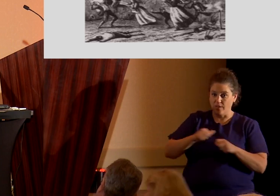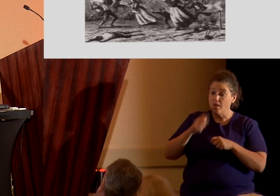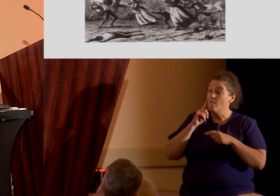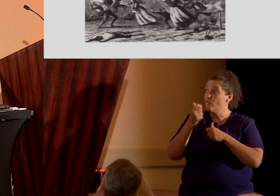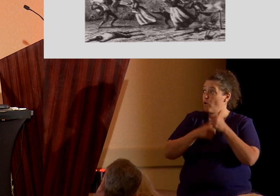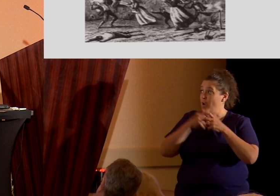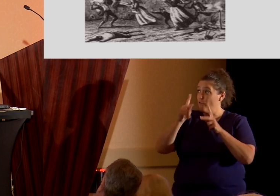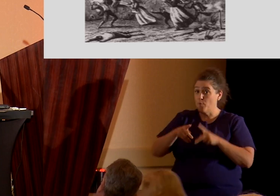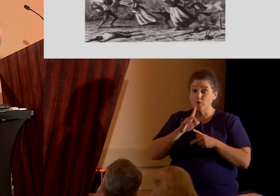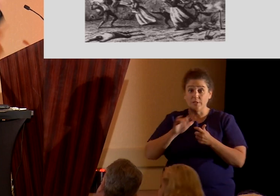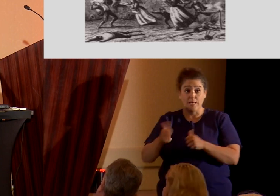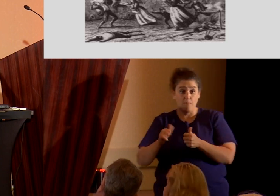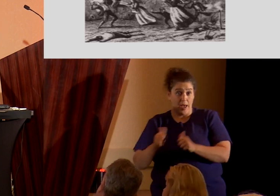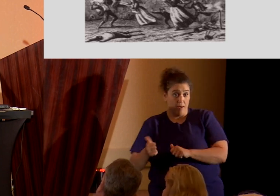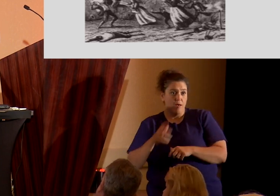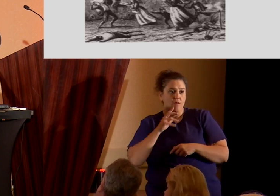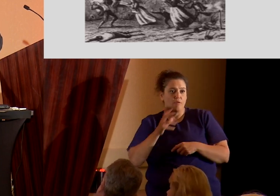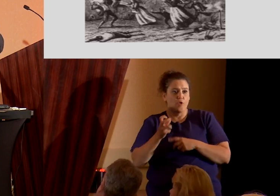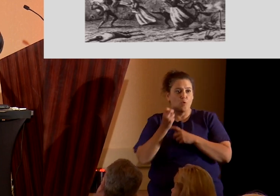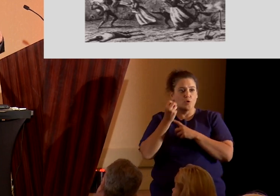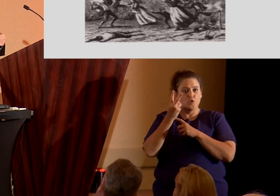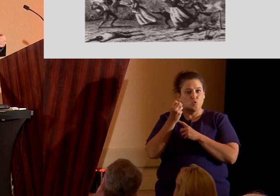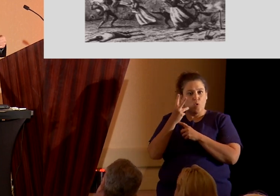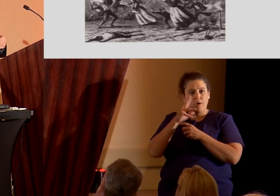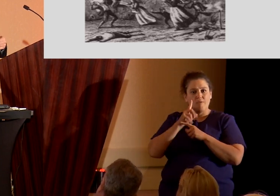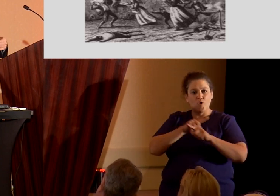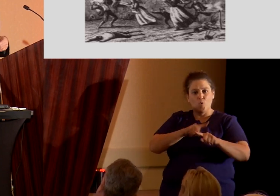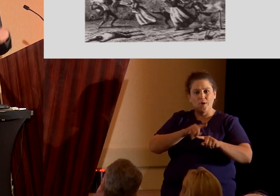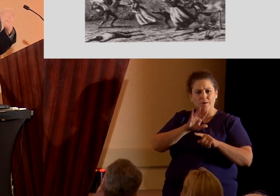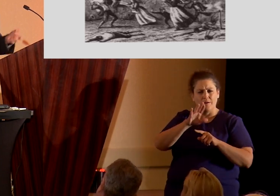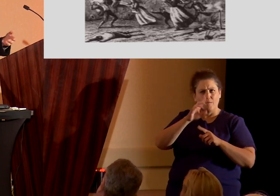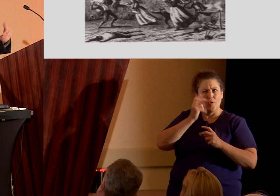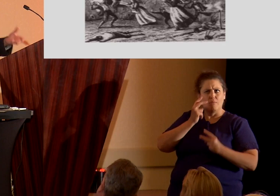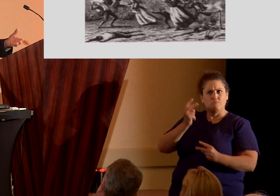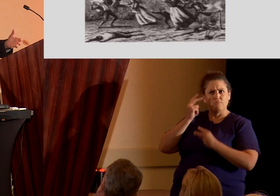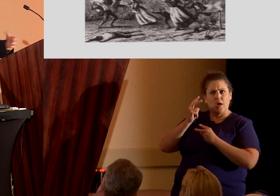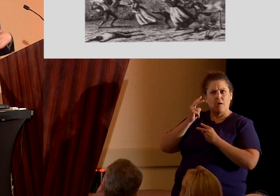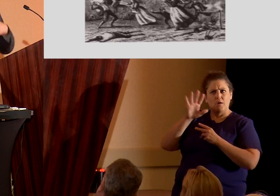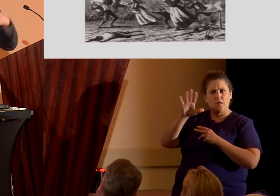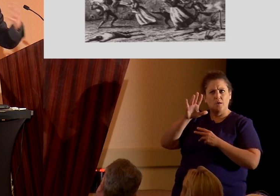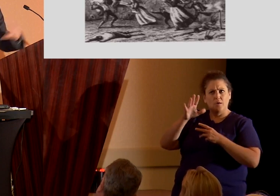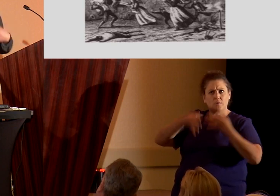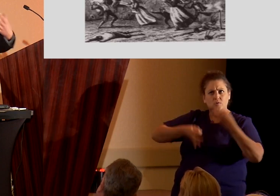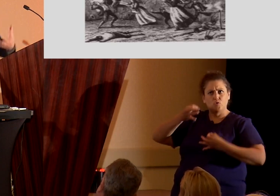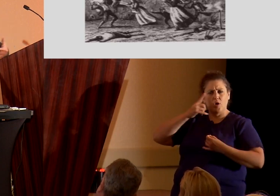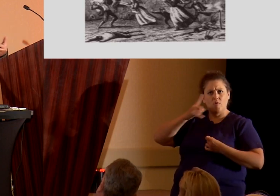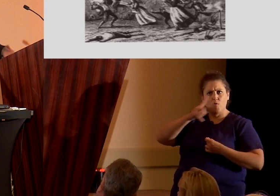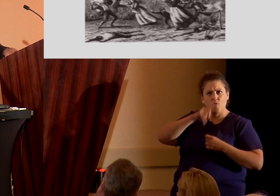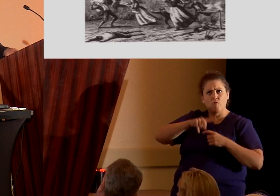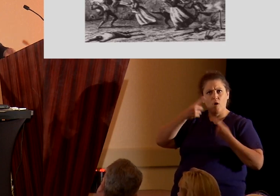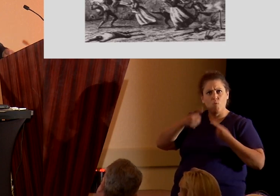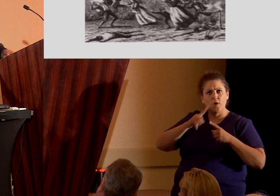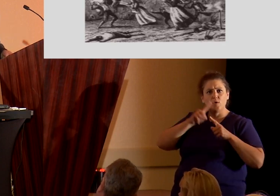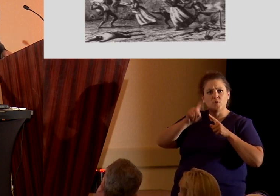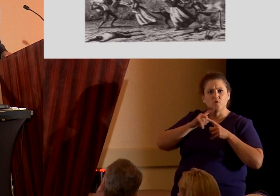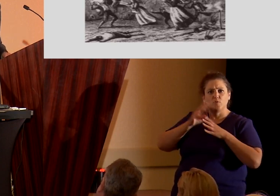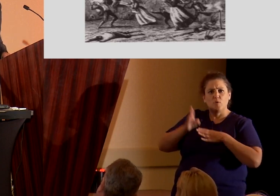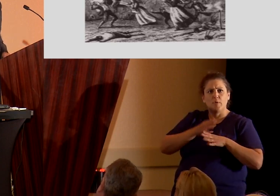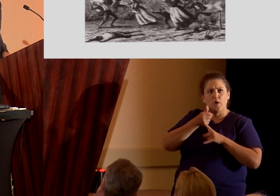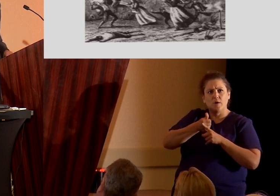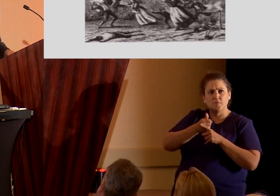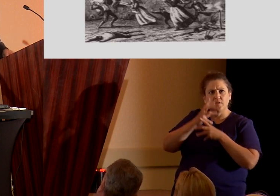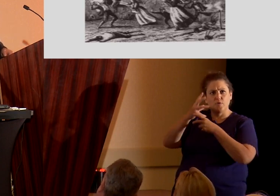baptized, there were a dozen who remembered his trial for fraud just a few months ago. Incidentally, during the time he was supposed to be preparing himself to receive the gospel.